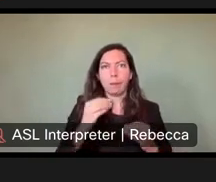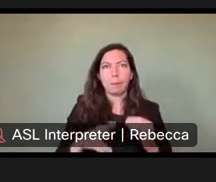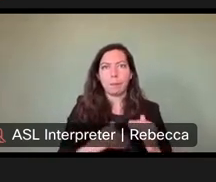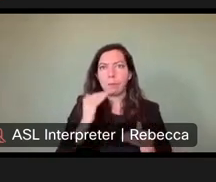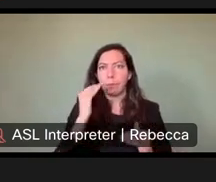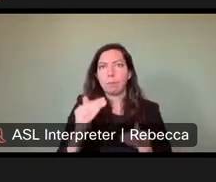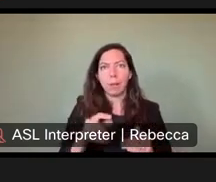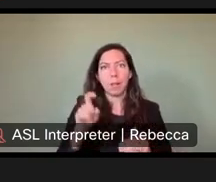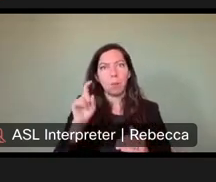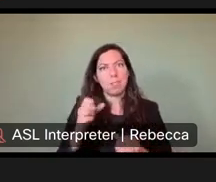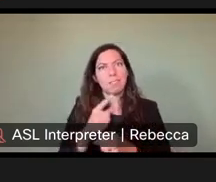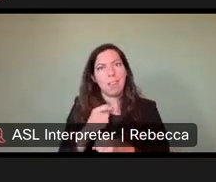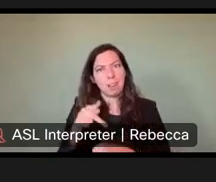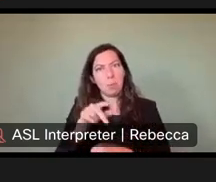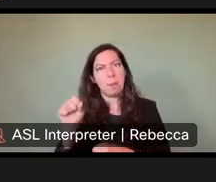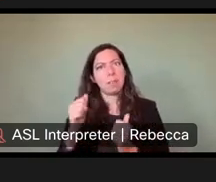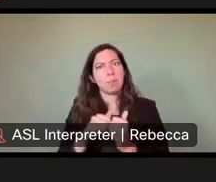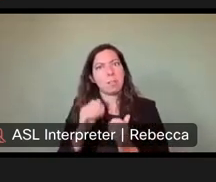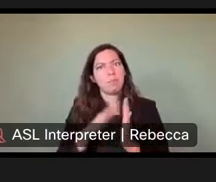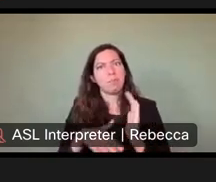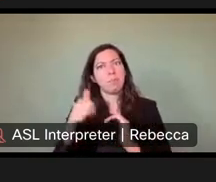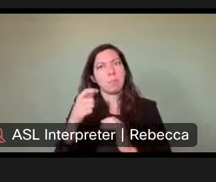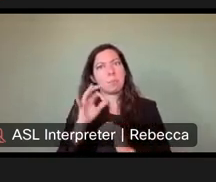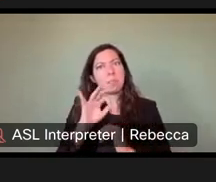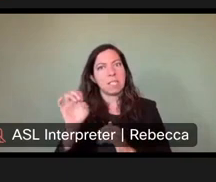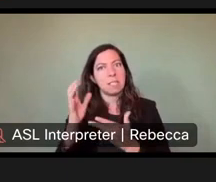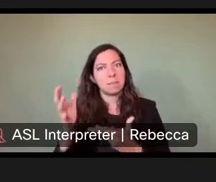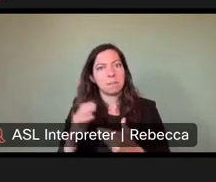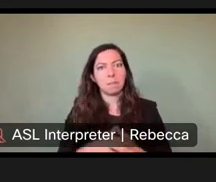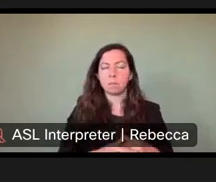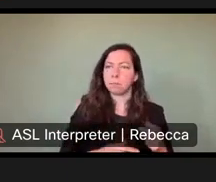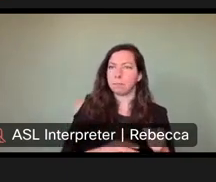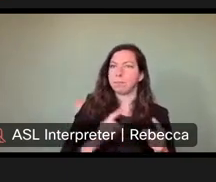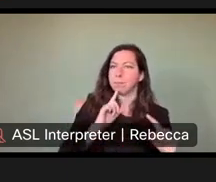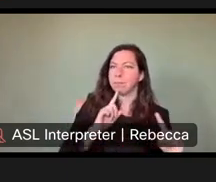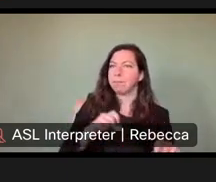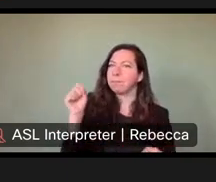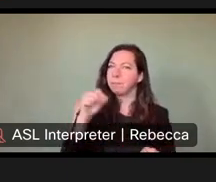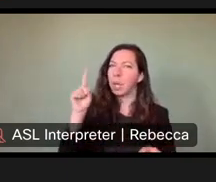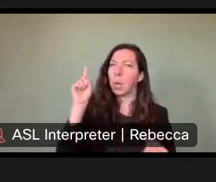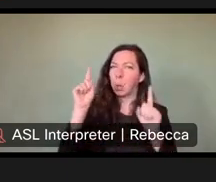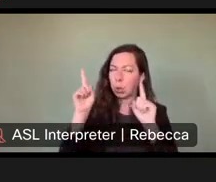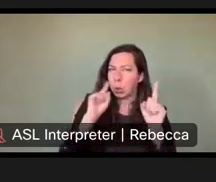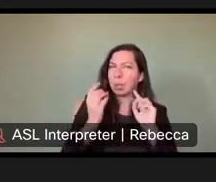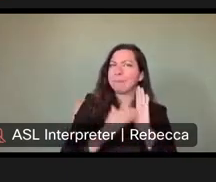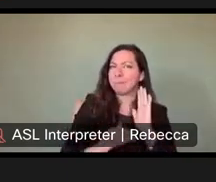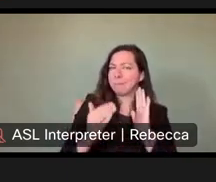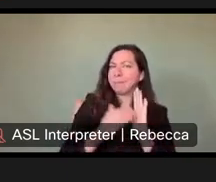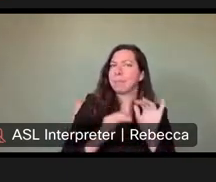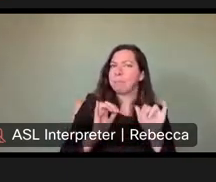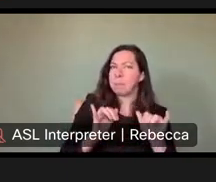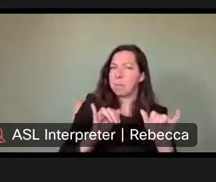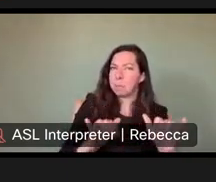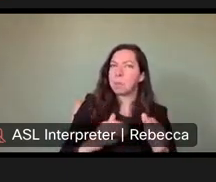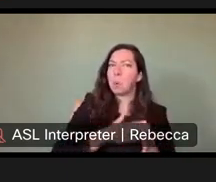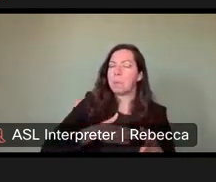discounted daily rates is provided. Um, so we received several comments on that and there again, please email us